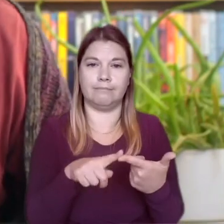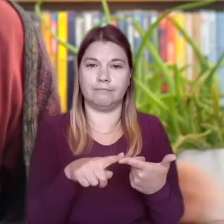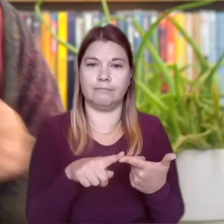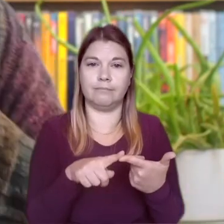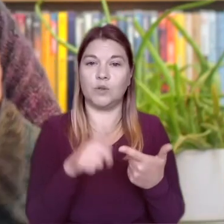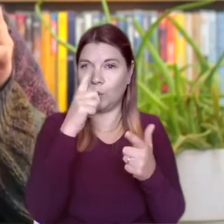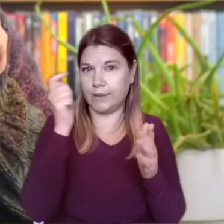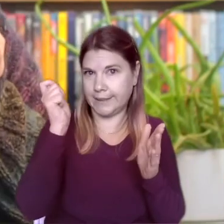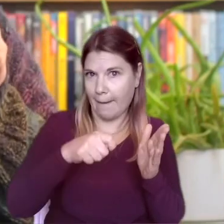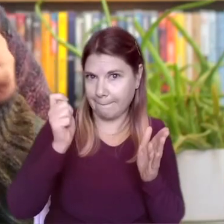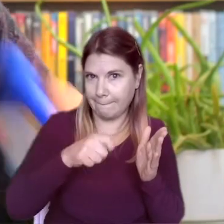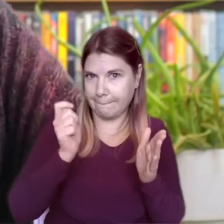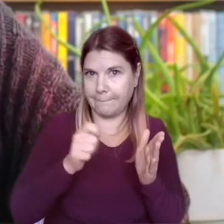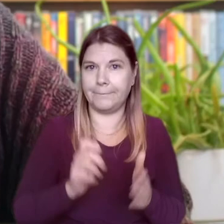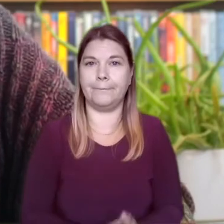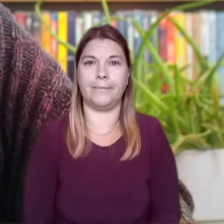tapping